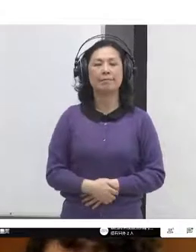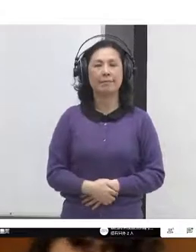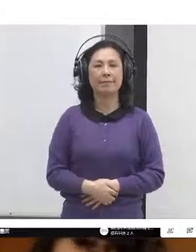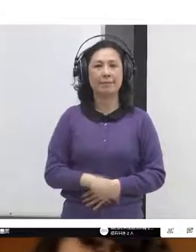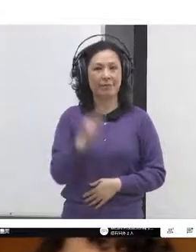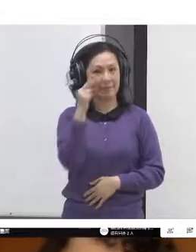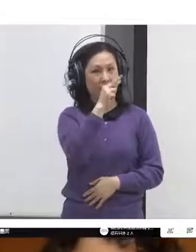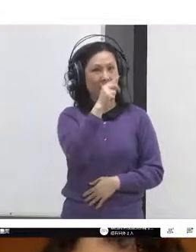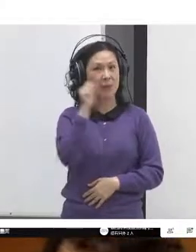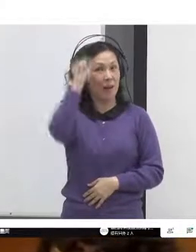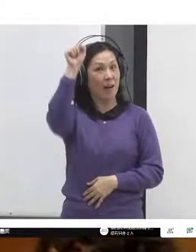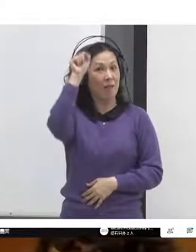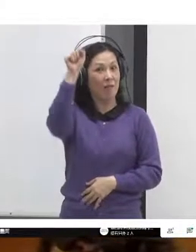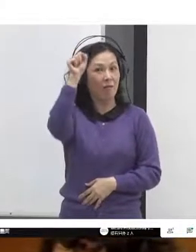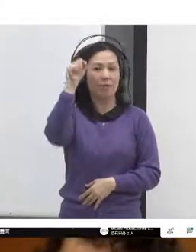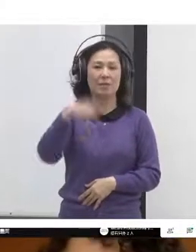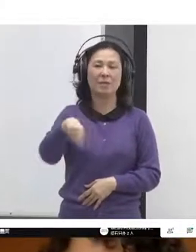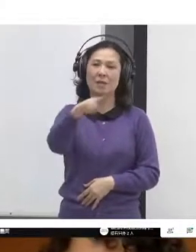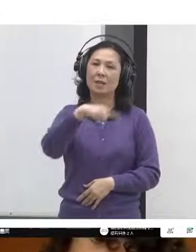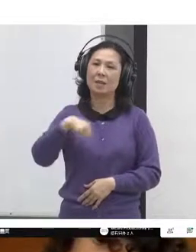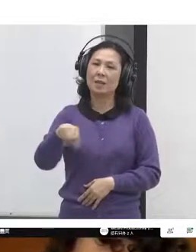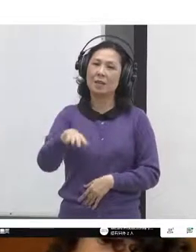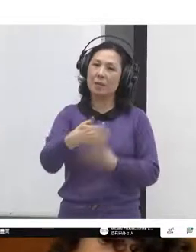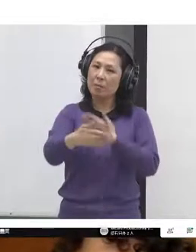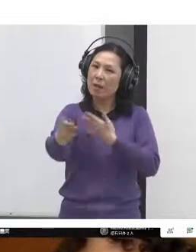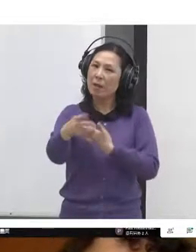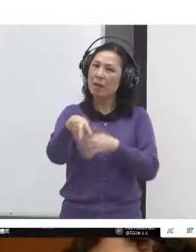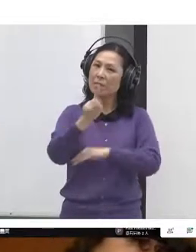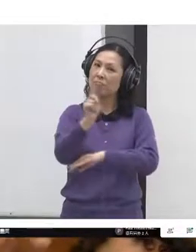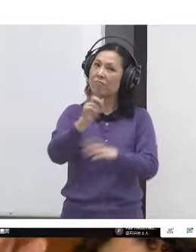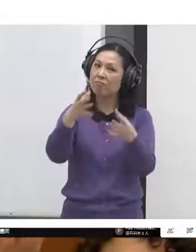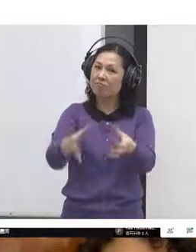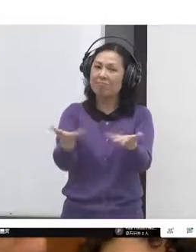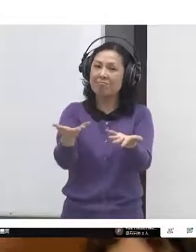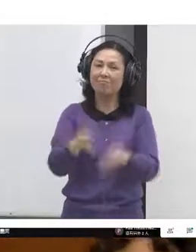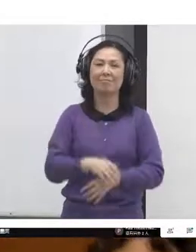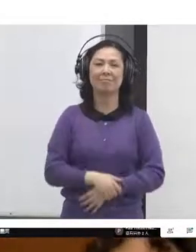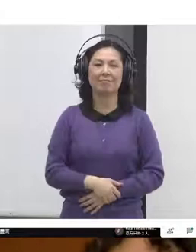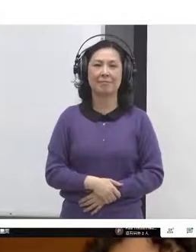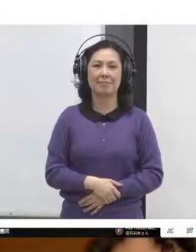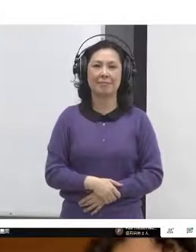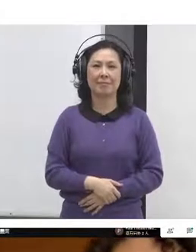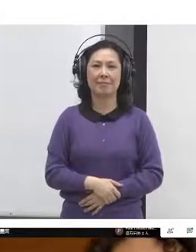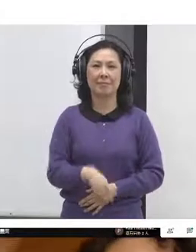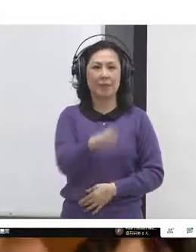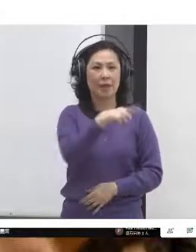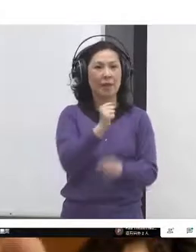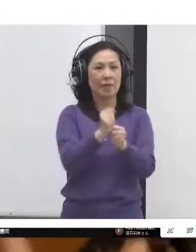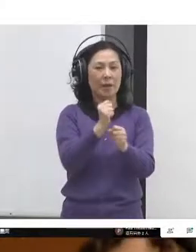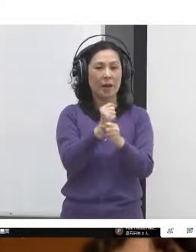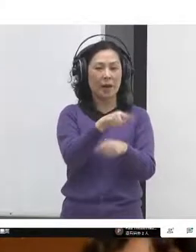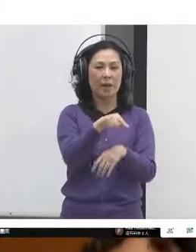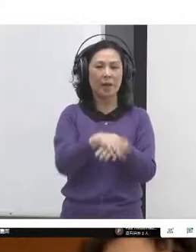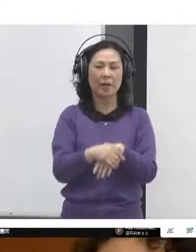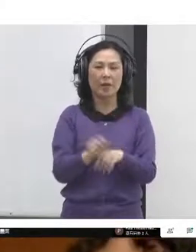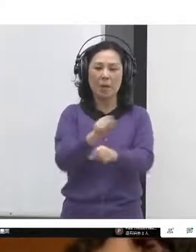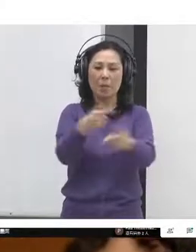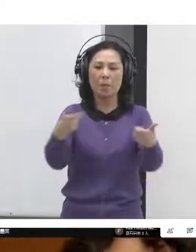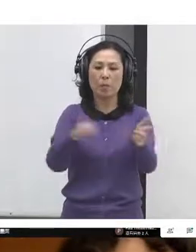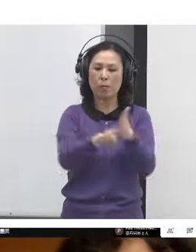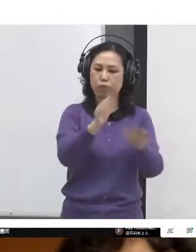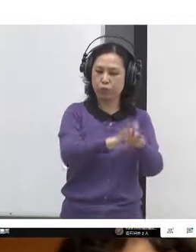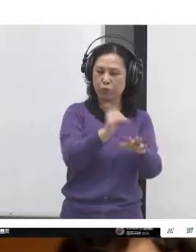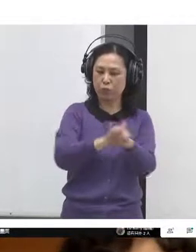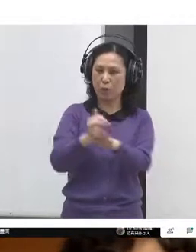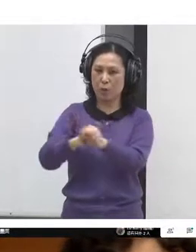way. Work is parsed out by domains, like types of work is cl